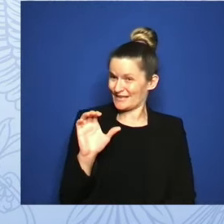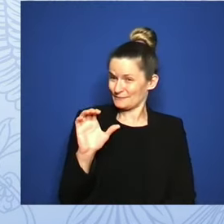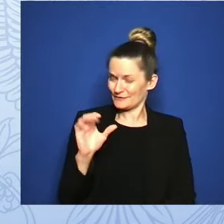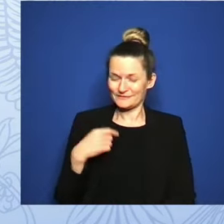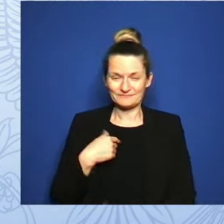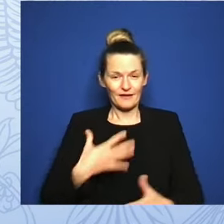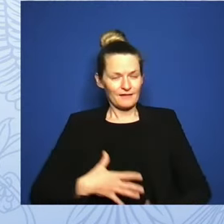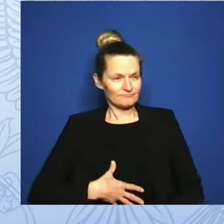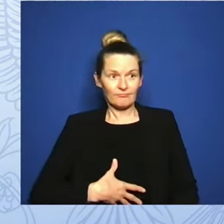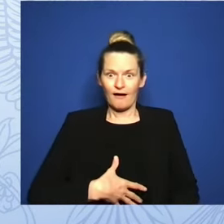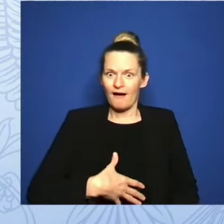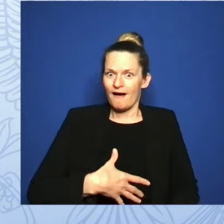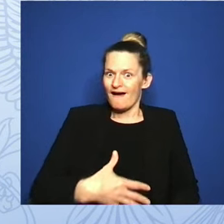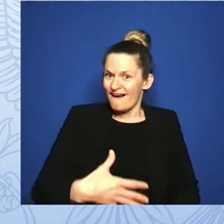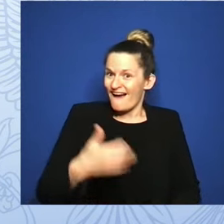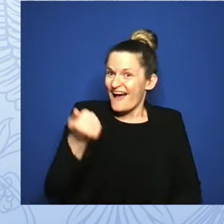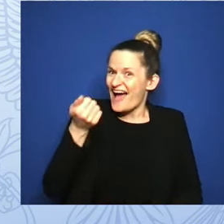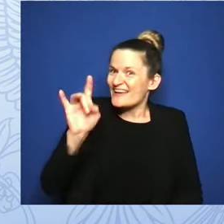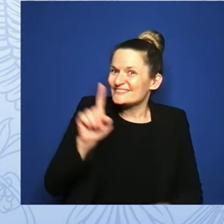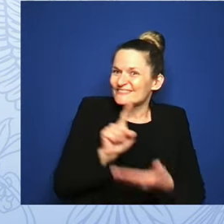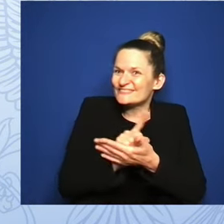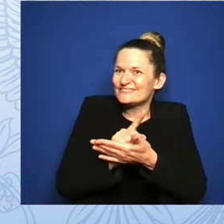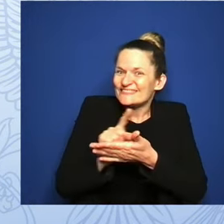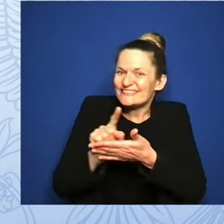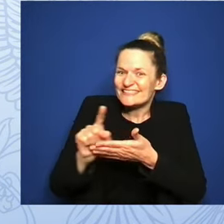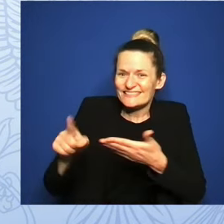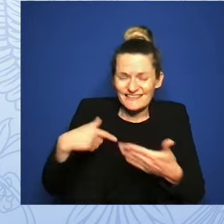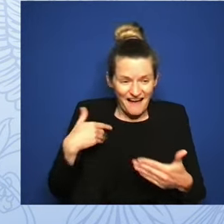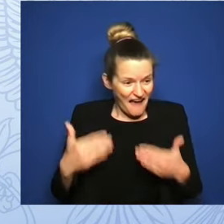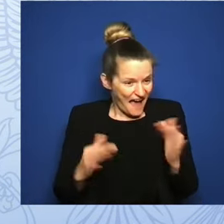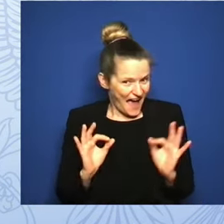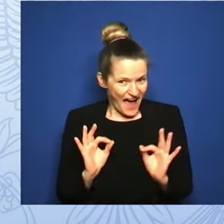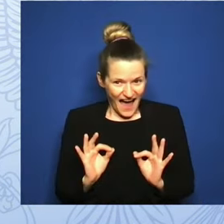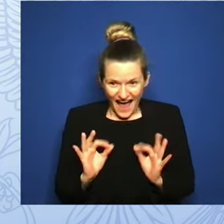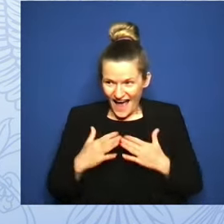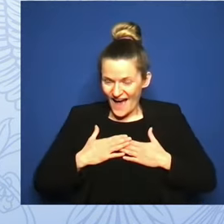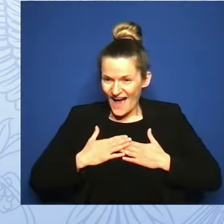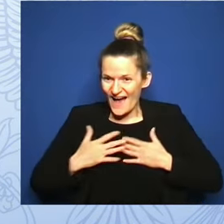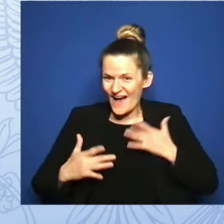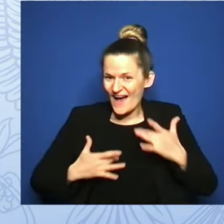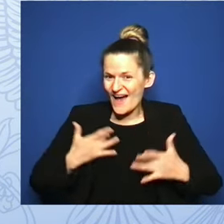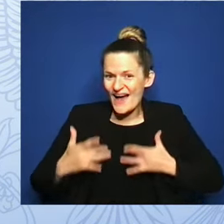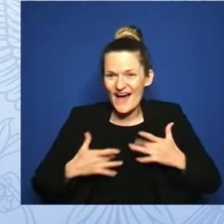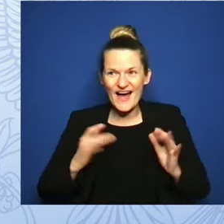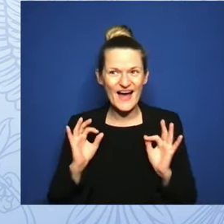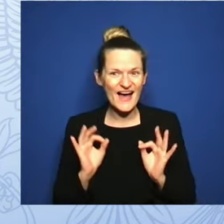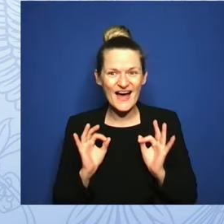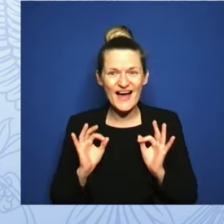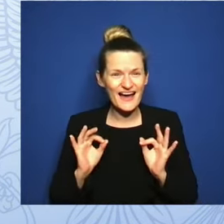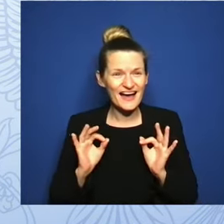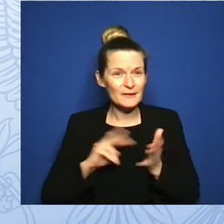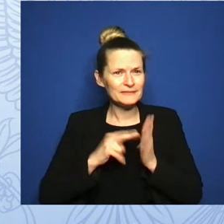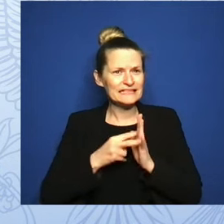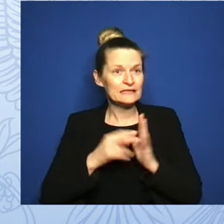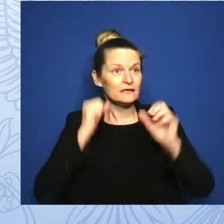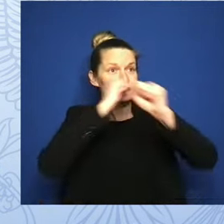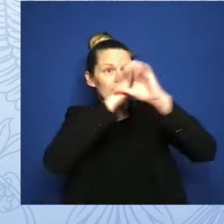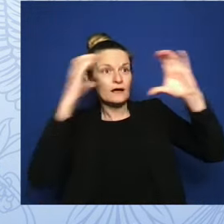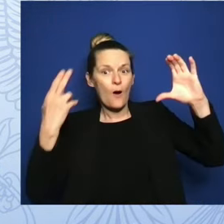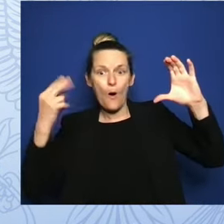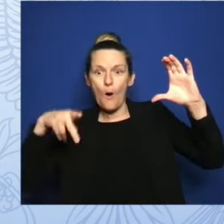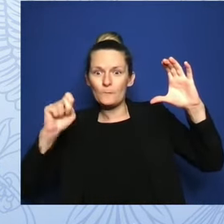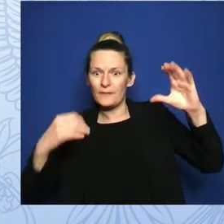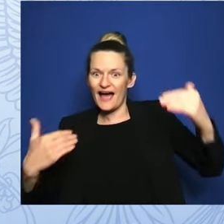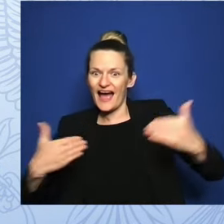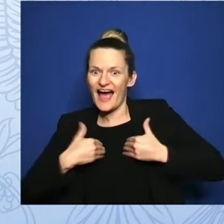12, then 16. We allowed ourselves the luxury of hope and went crib shopping for the first time and